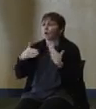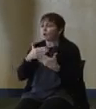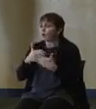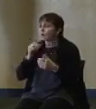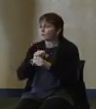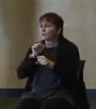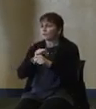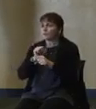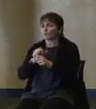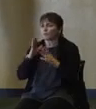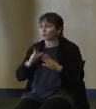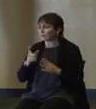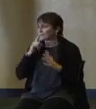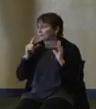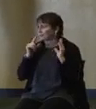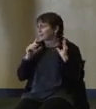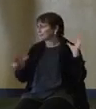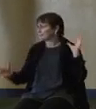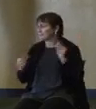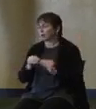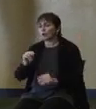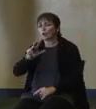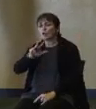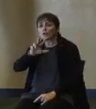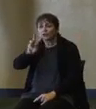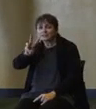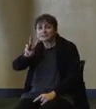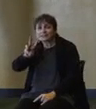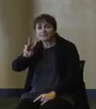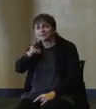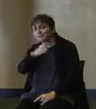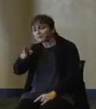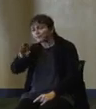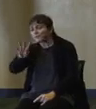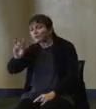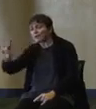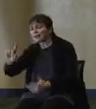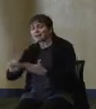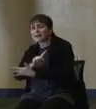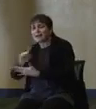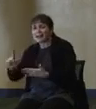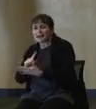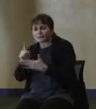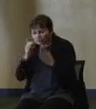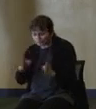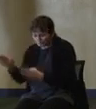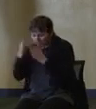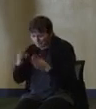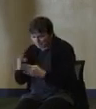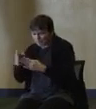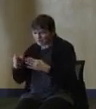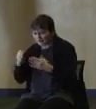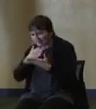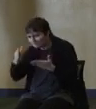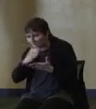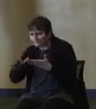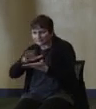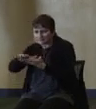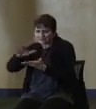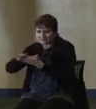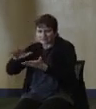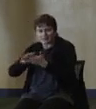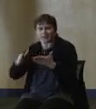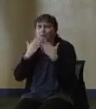for the last 36 to 48 hours preparing and fighting this storm. And they have my gratitude every day. Thank you.